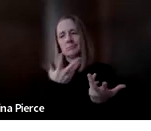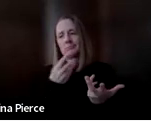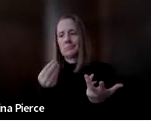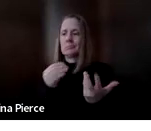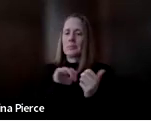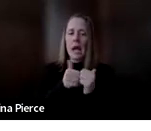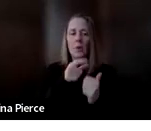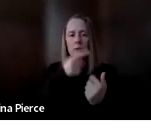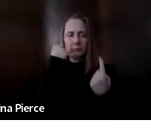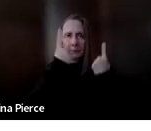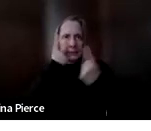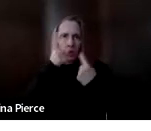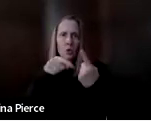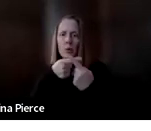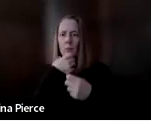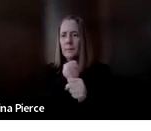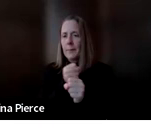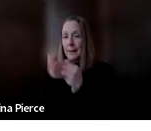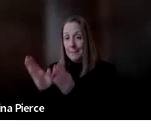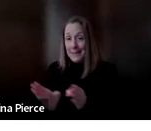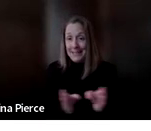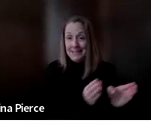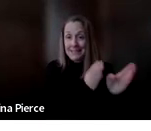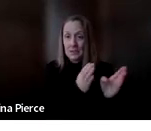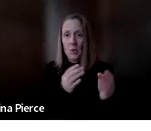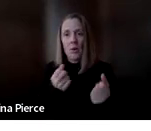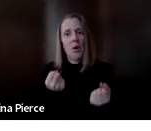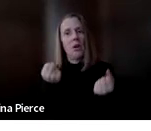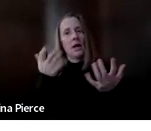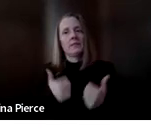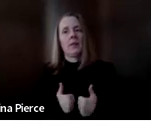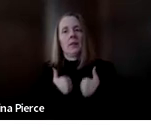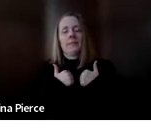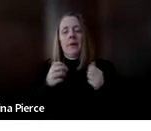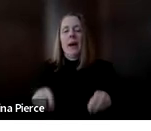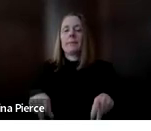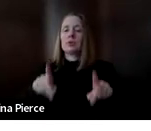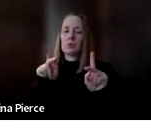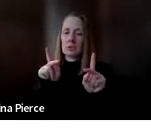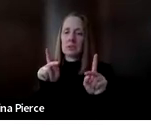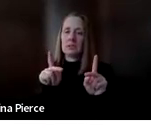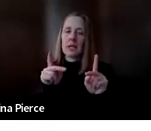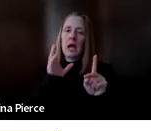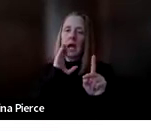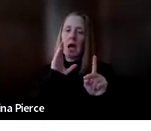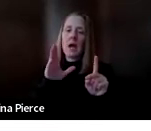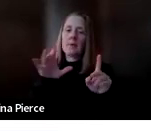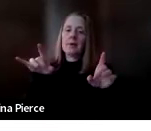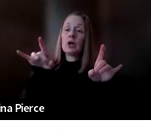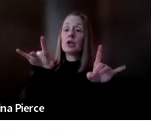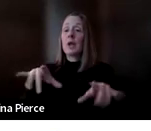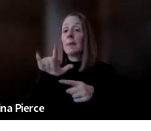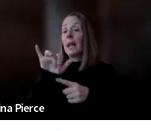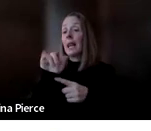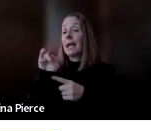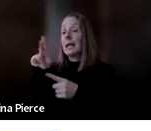when we're making plans. So lots of live learning opportunities. I am going to go ahead and drop the link to the upcoming learning opportunities